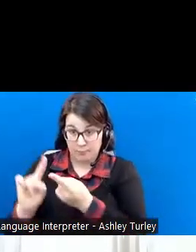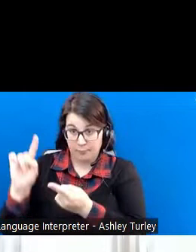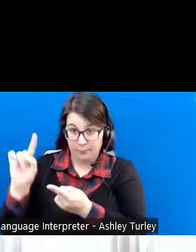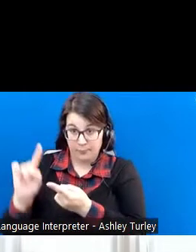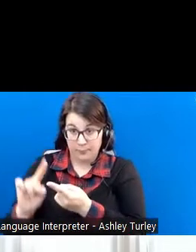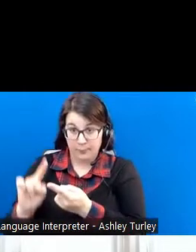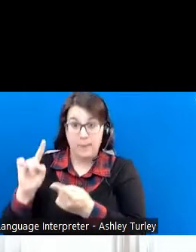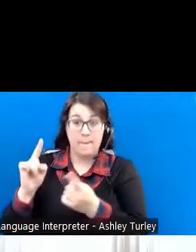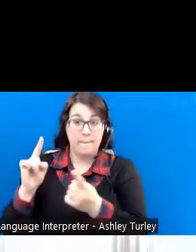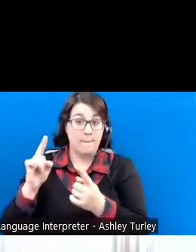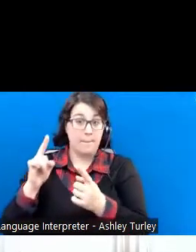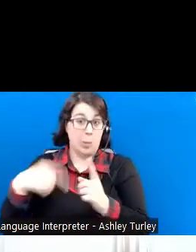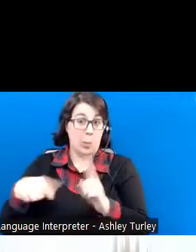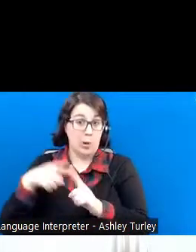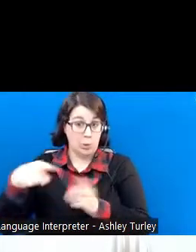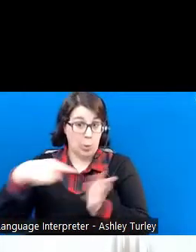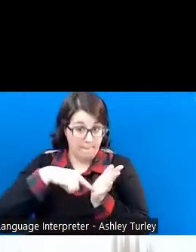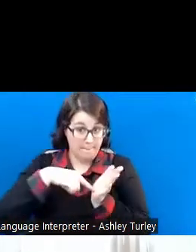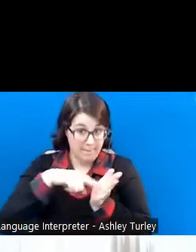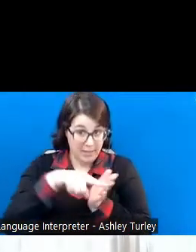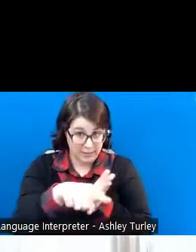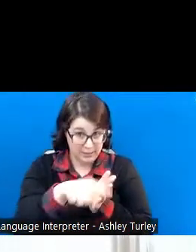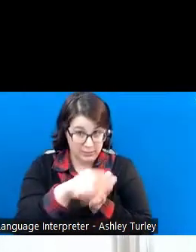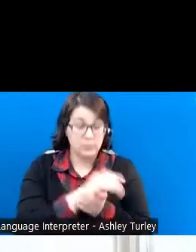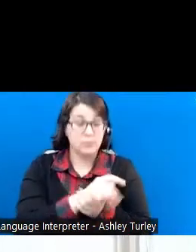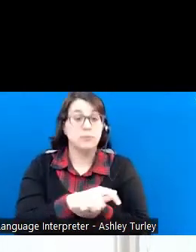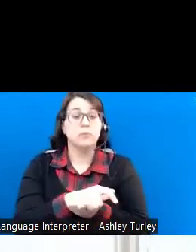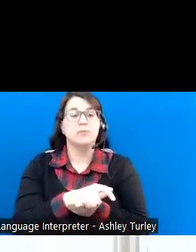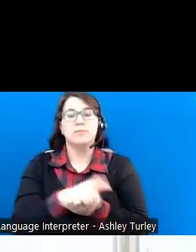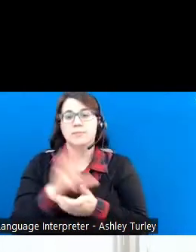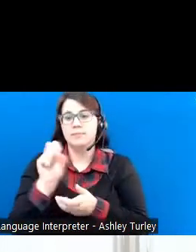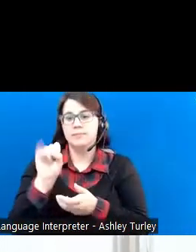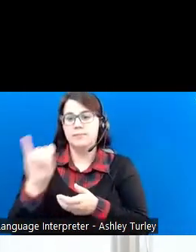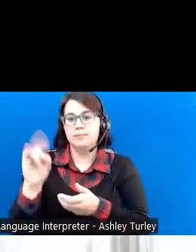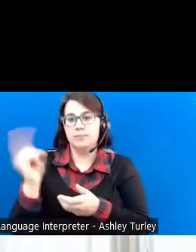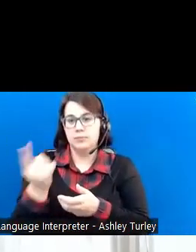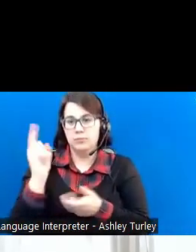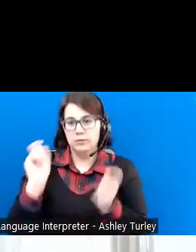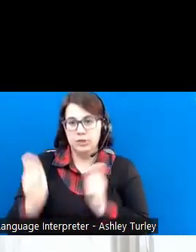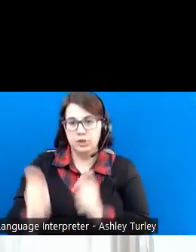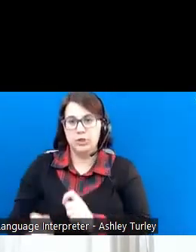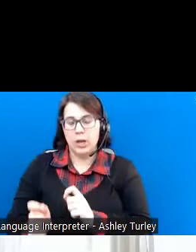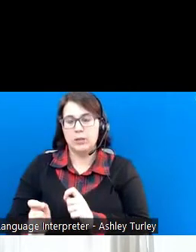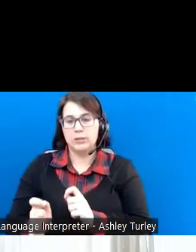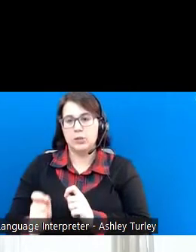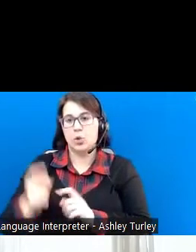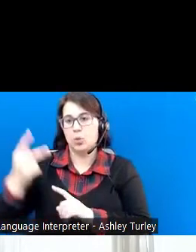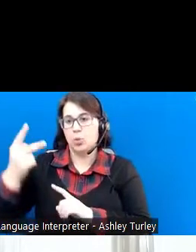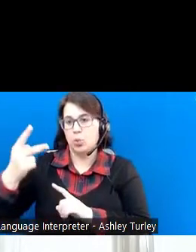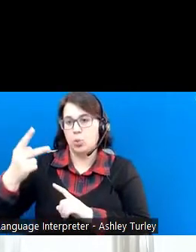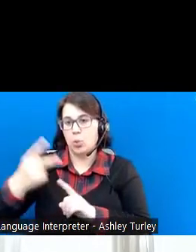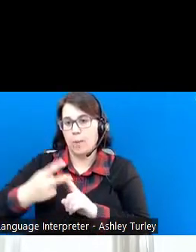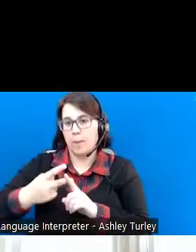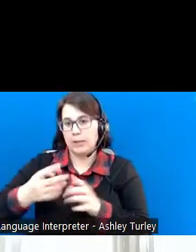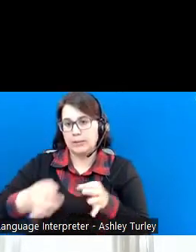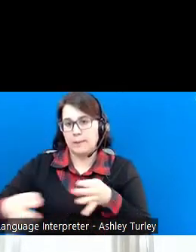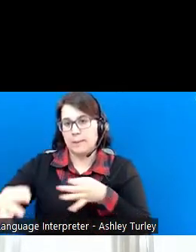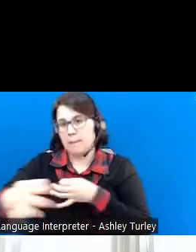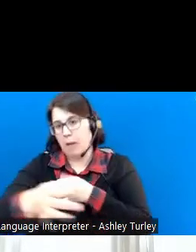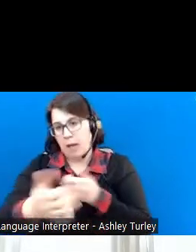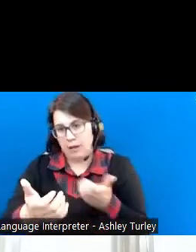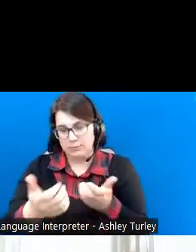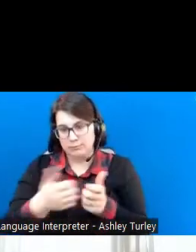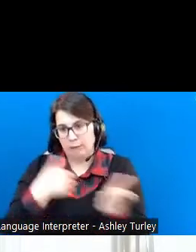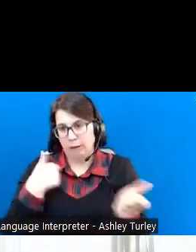you were paid. And SSI always adjusts your check two months in arrears or behind